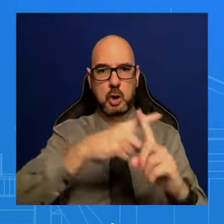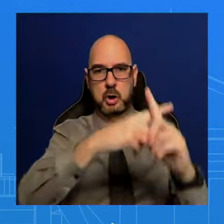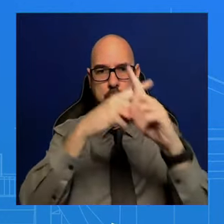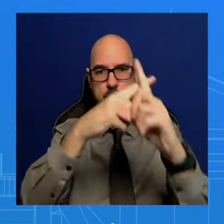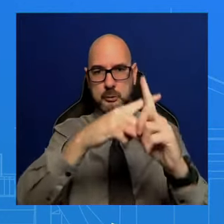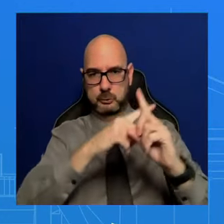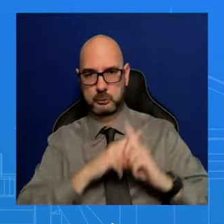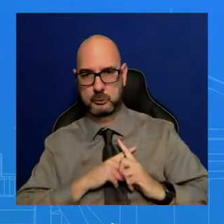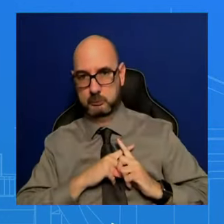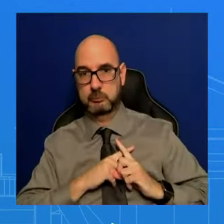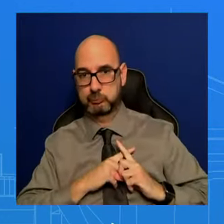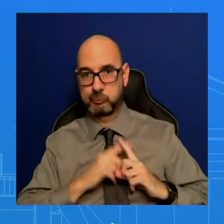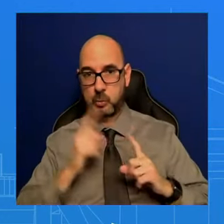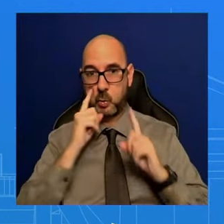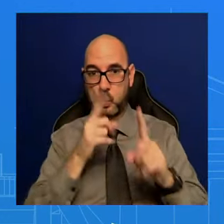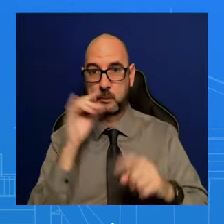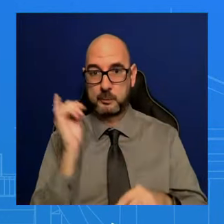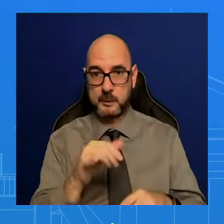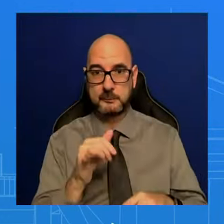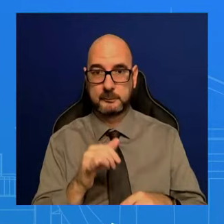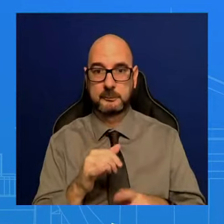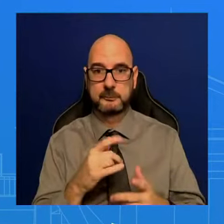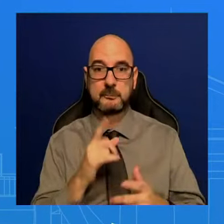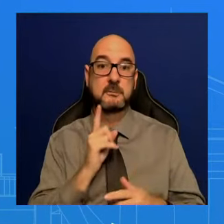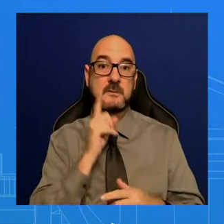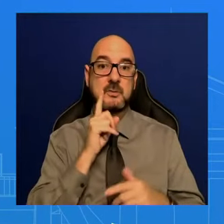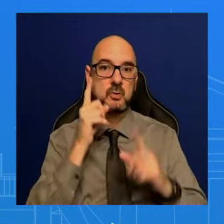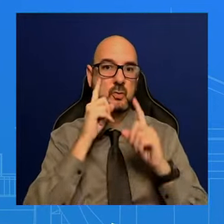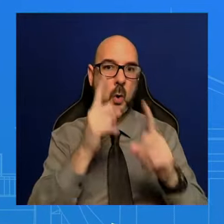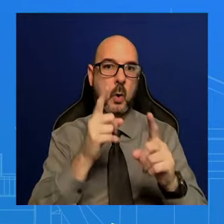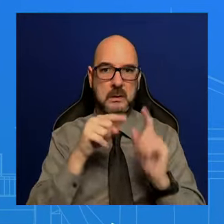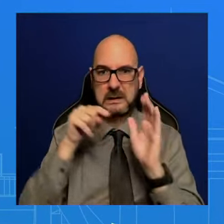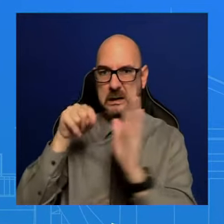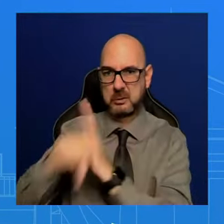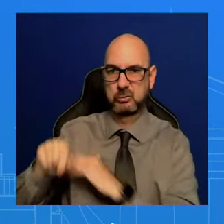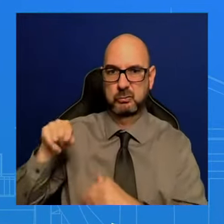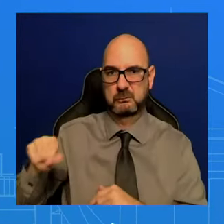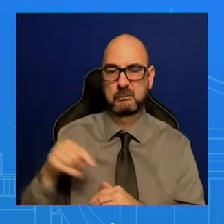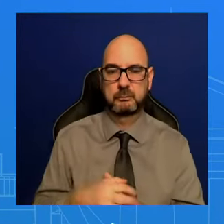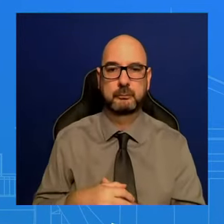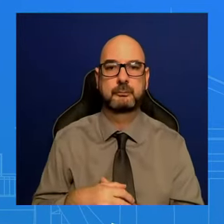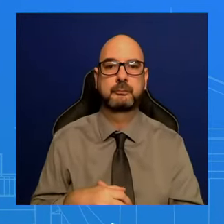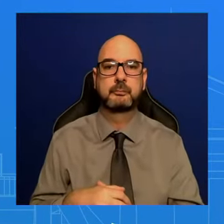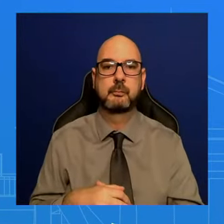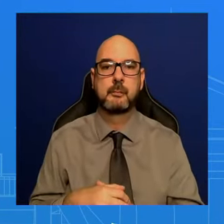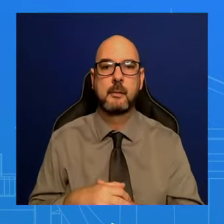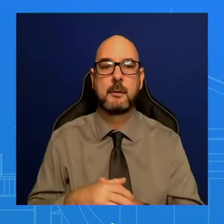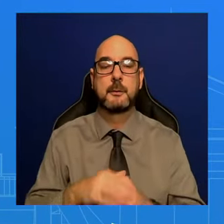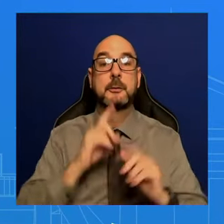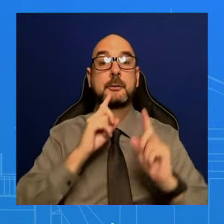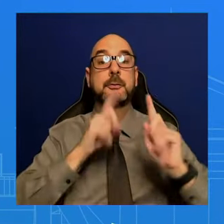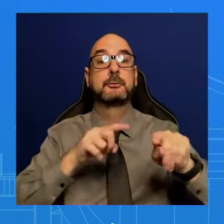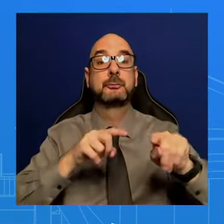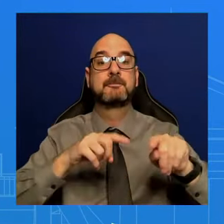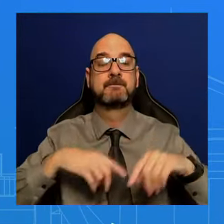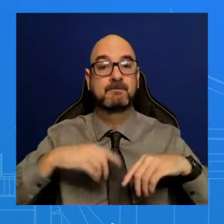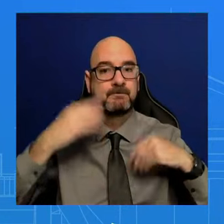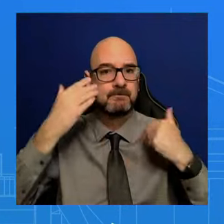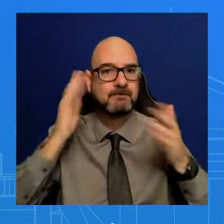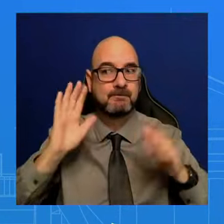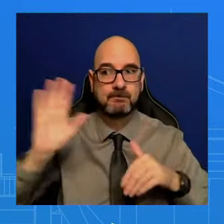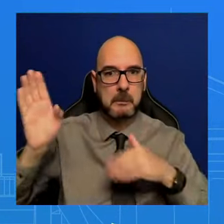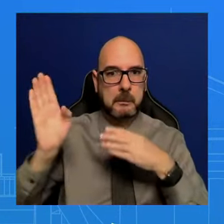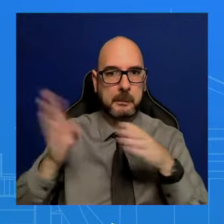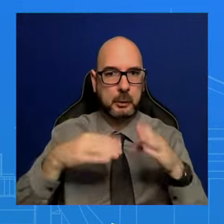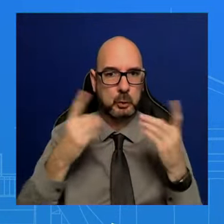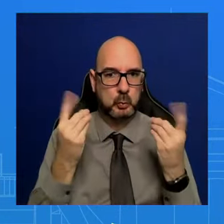the intended target? So, I can't speak to what they were targeting. That's not something that I can speak to. But it appears that it landed near, as you just